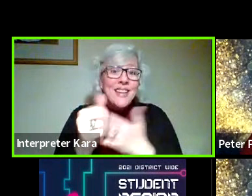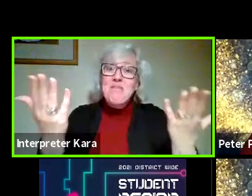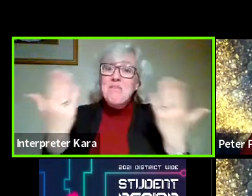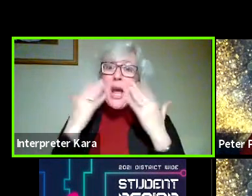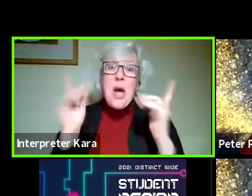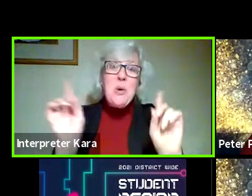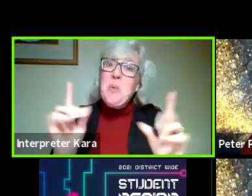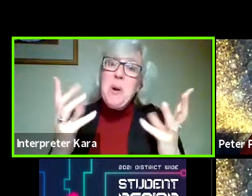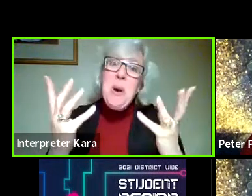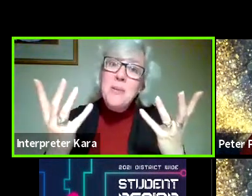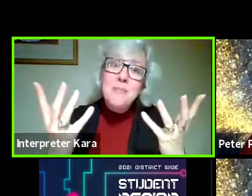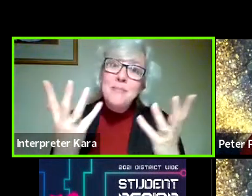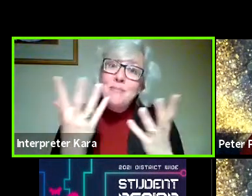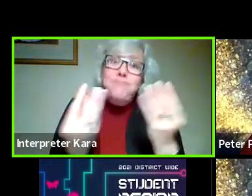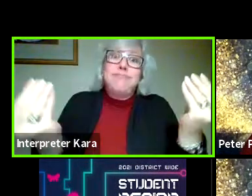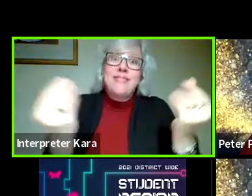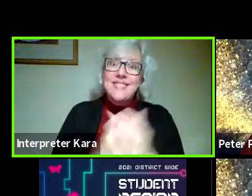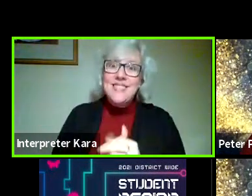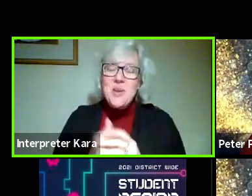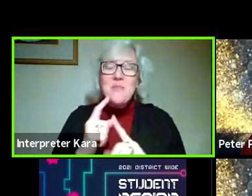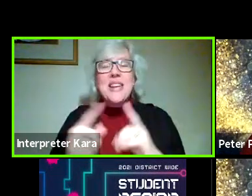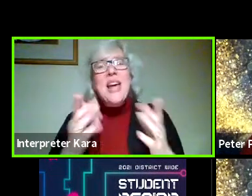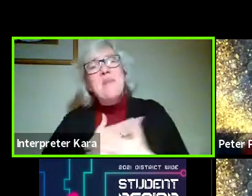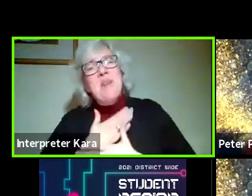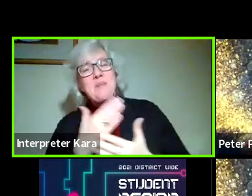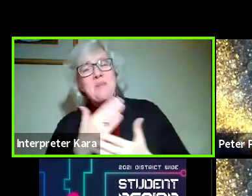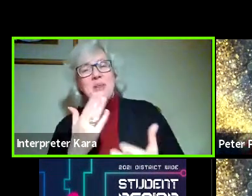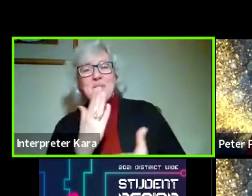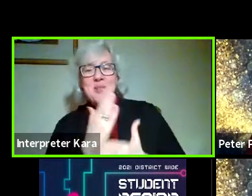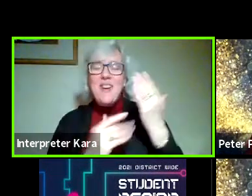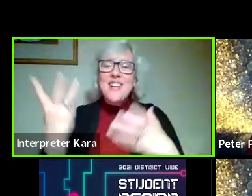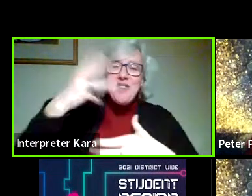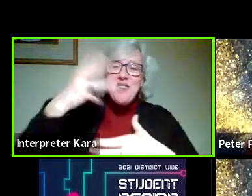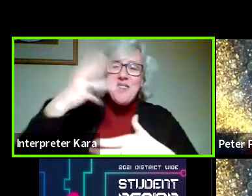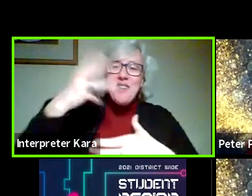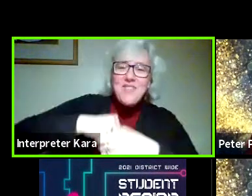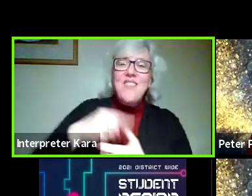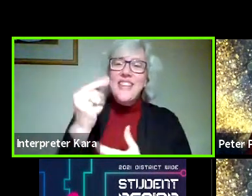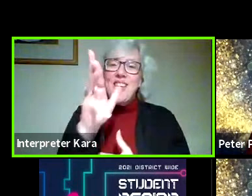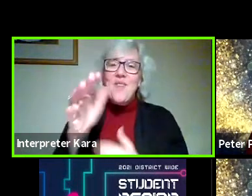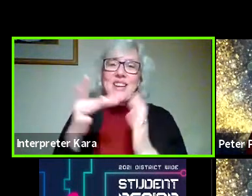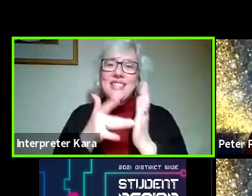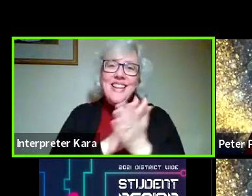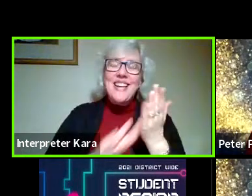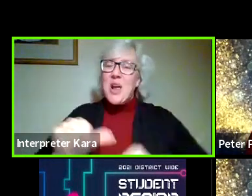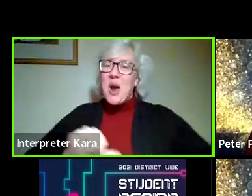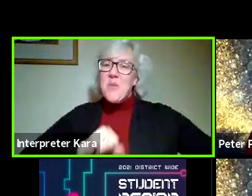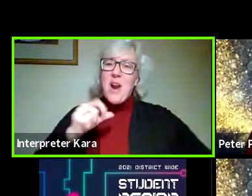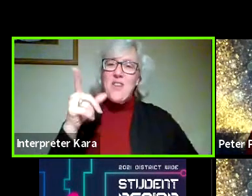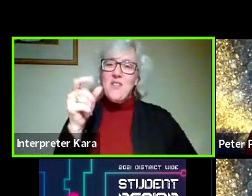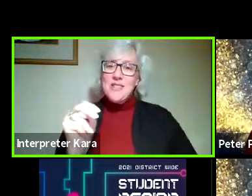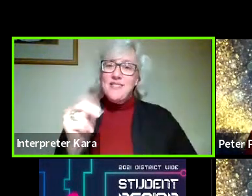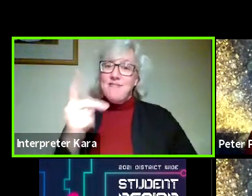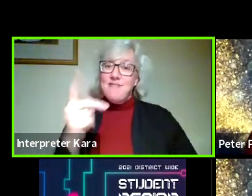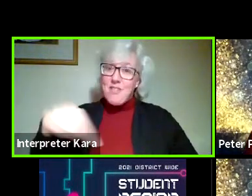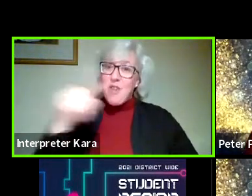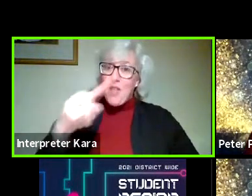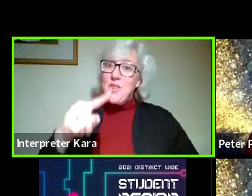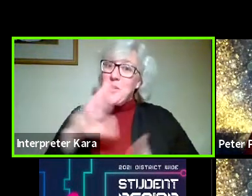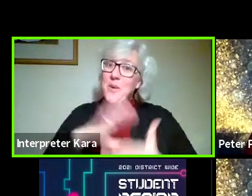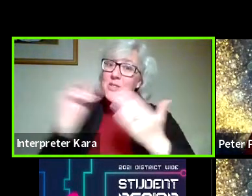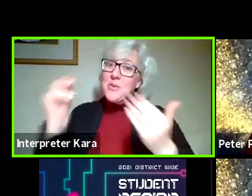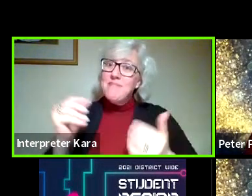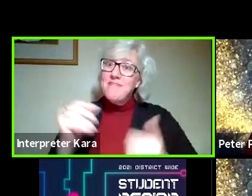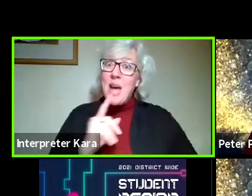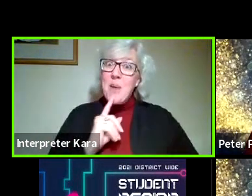know where we would be, but I'm glad to be a part of Gateway Technical College. I'm proud as your dean to have had you as students. And I'm